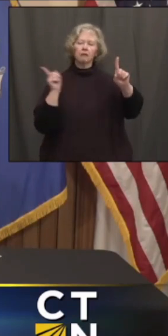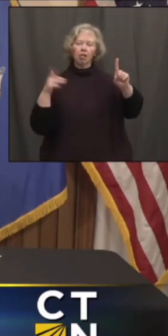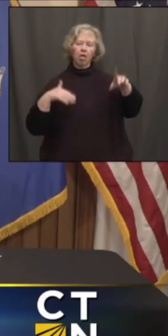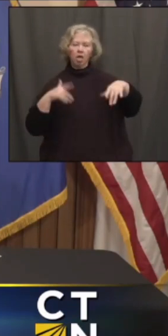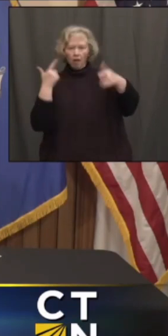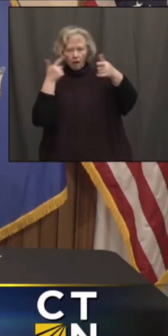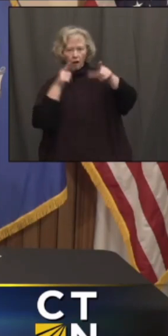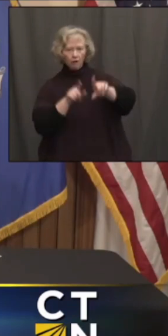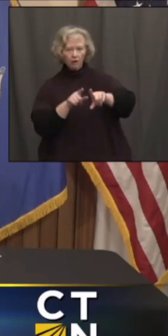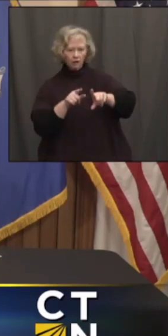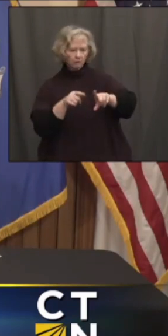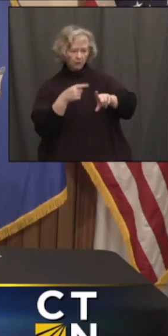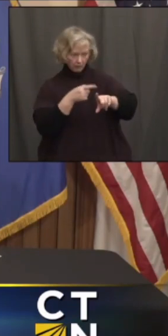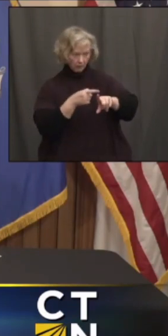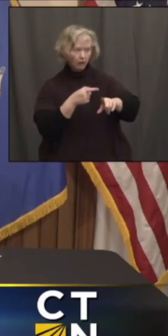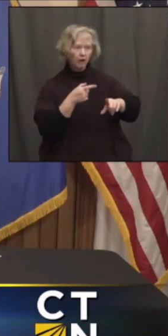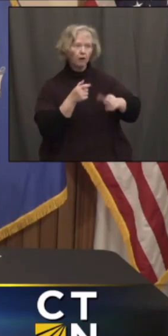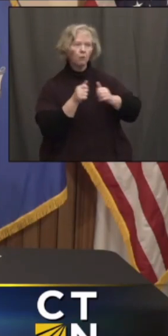with the Mohegans.